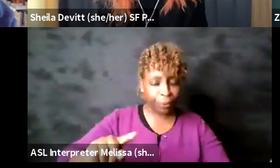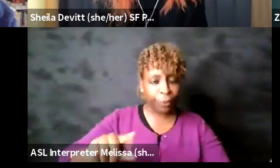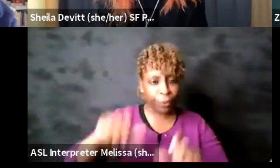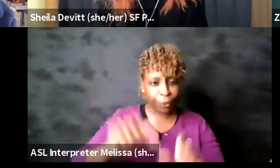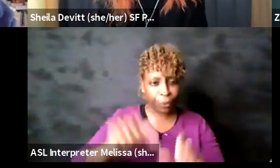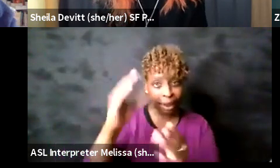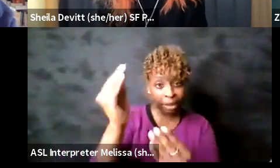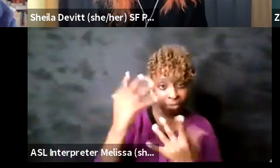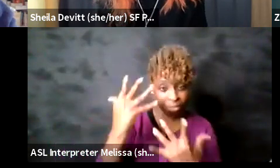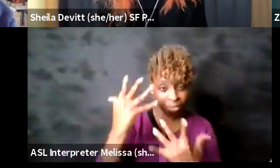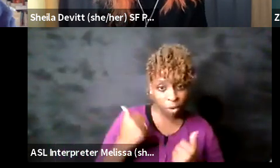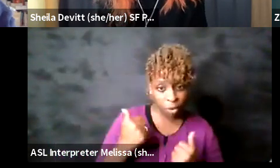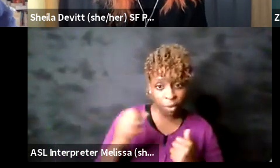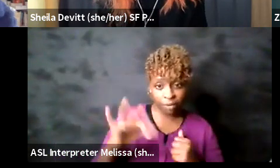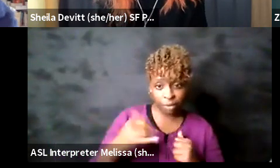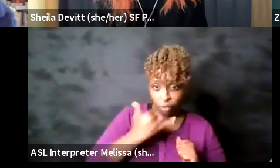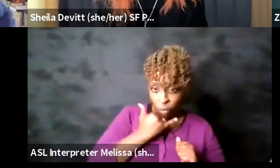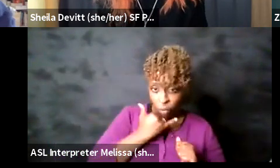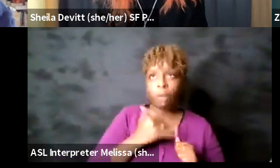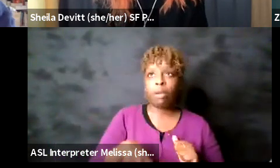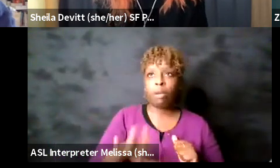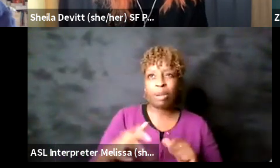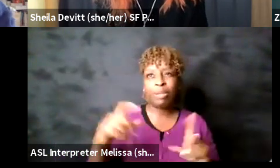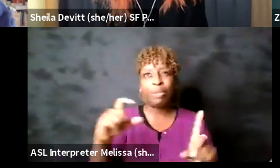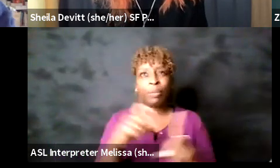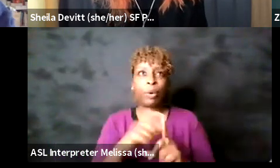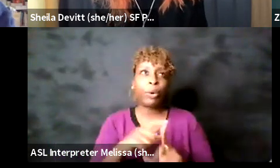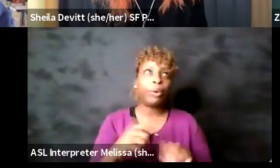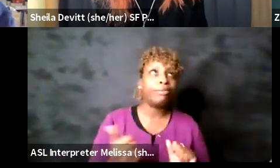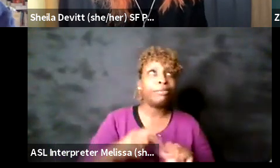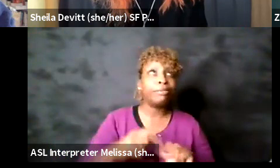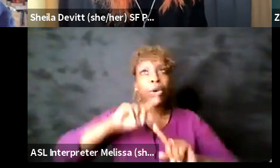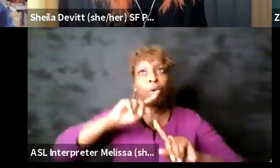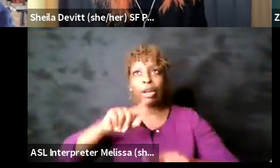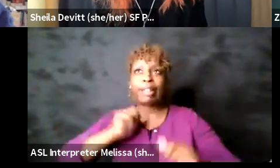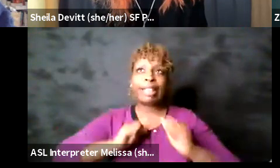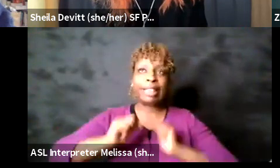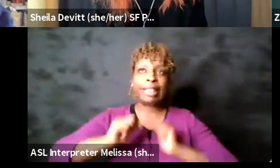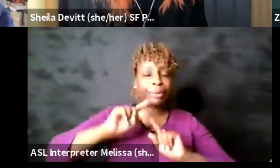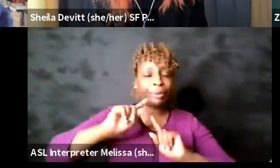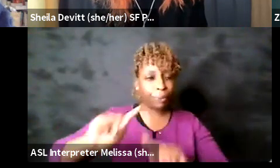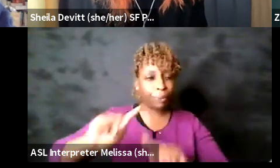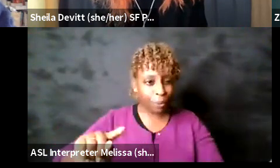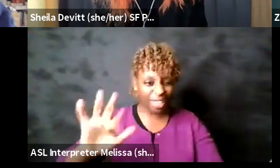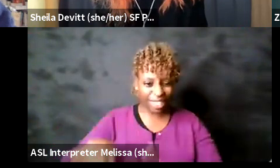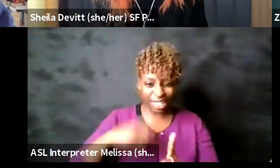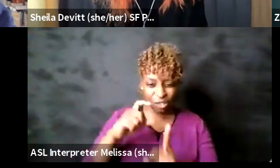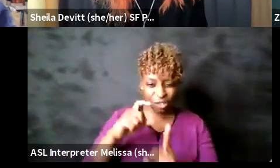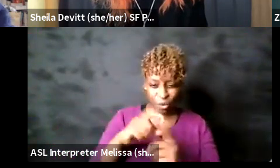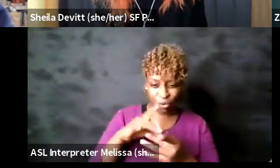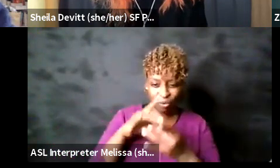goer is not necessarily the word when we're trying to address traditional theater goer